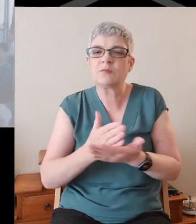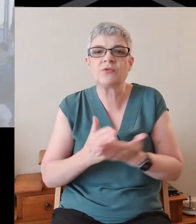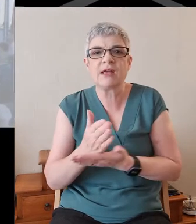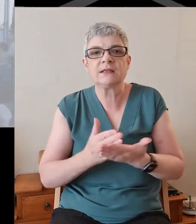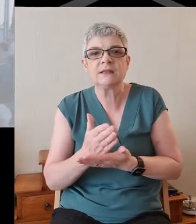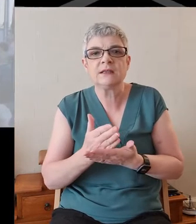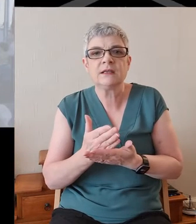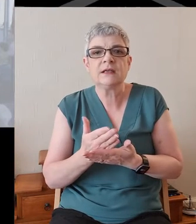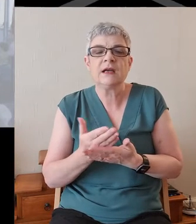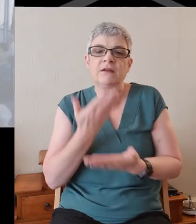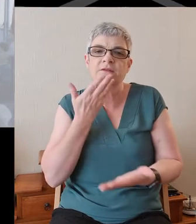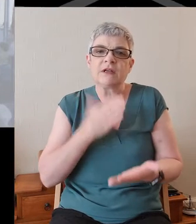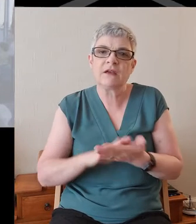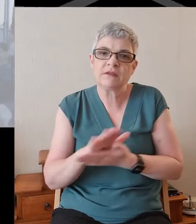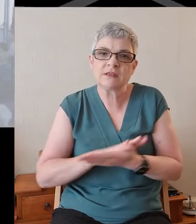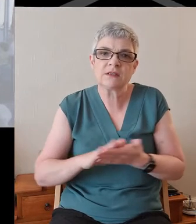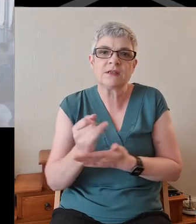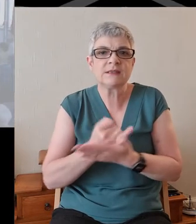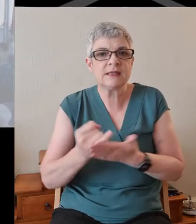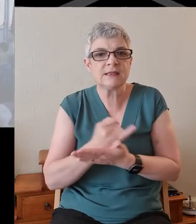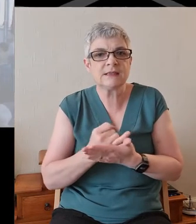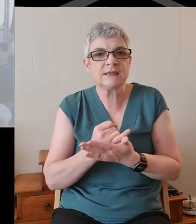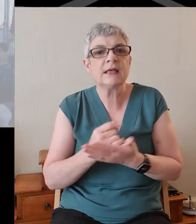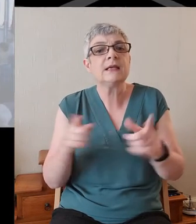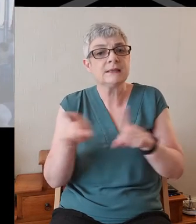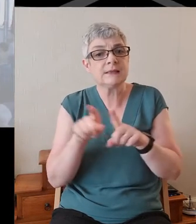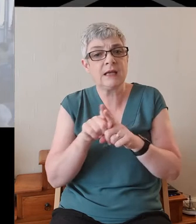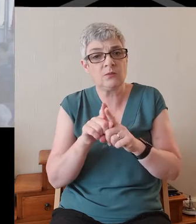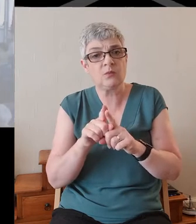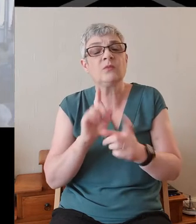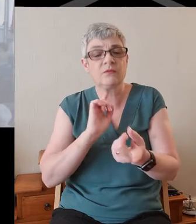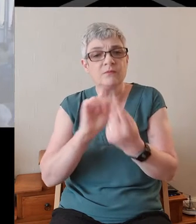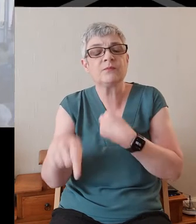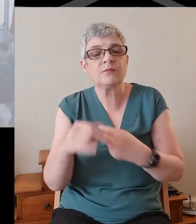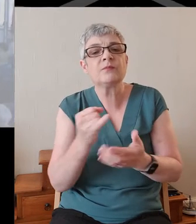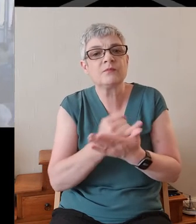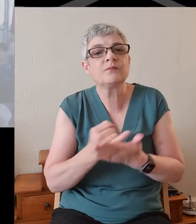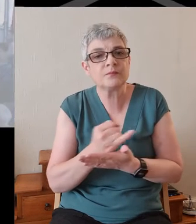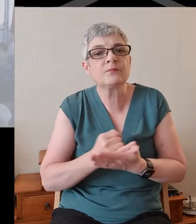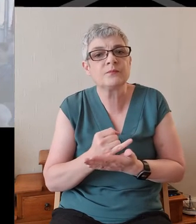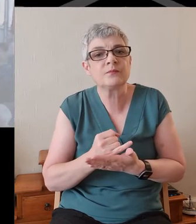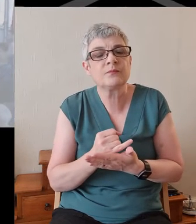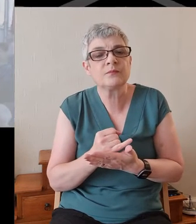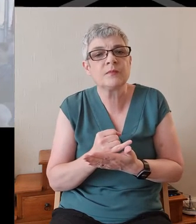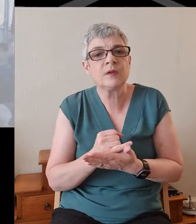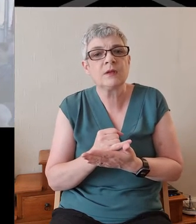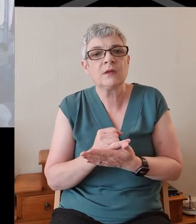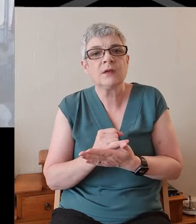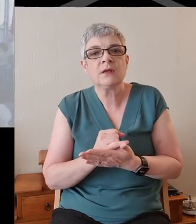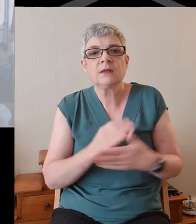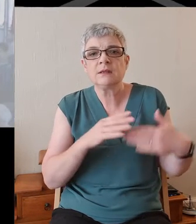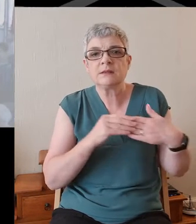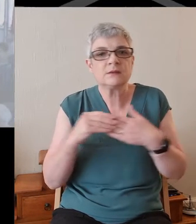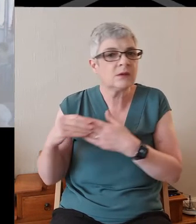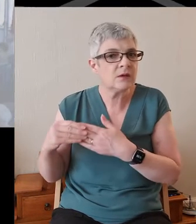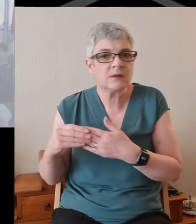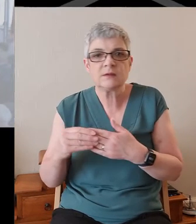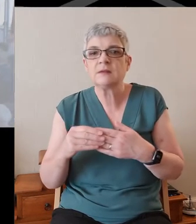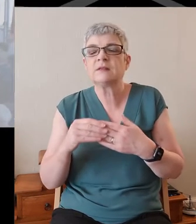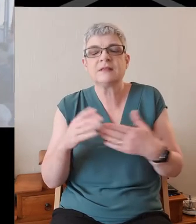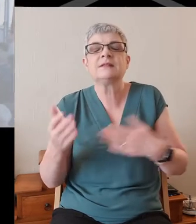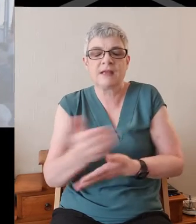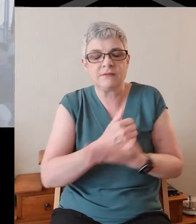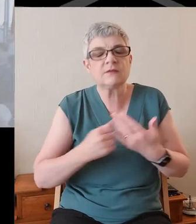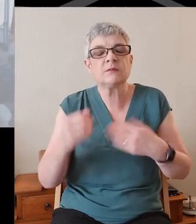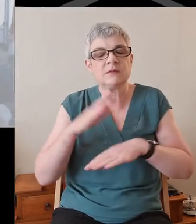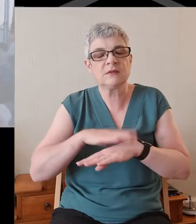redeemerated, and blessed to be your and you may be able to send Jesus, and you see us in time